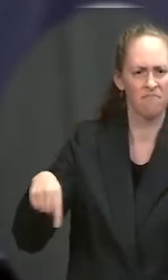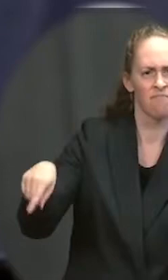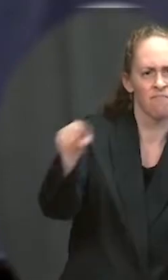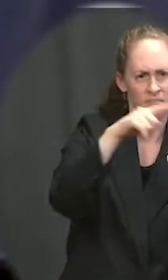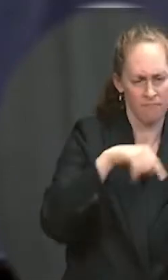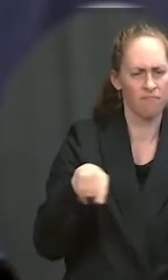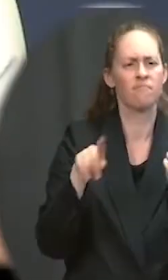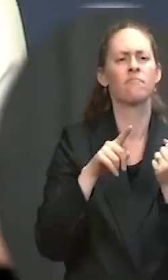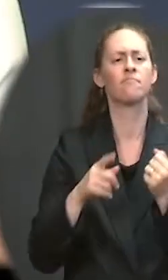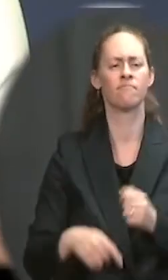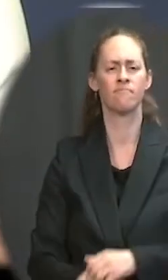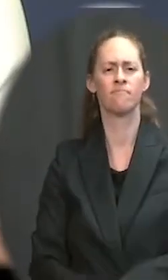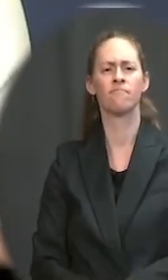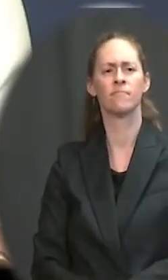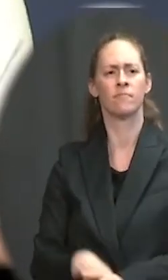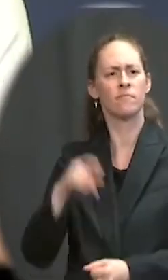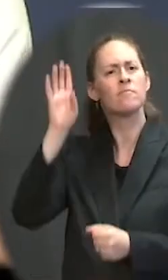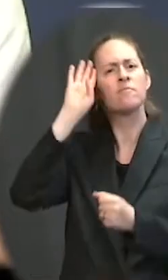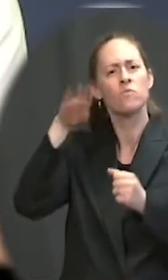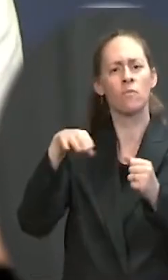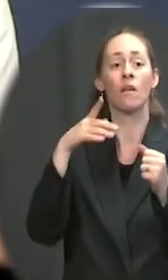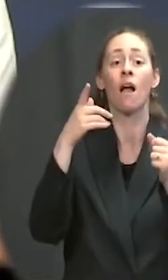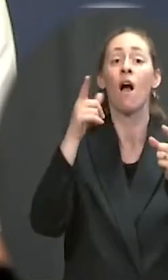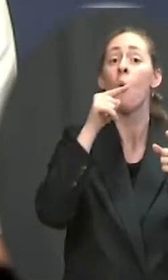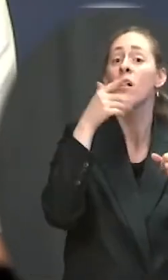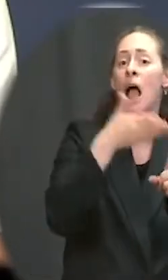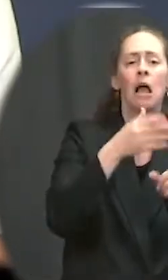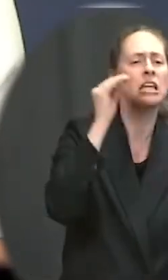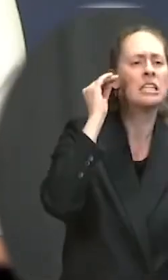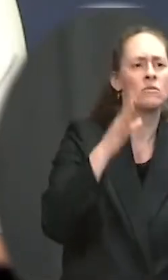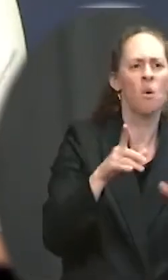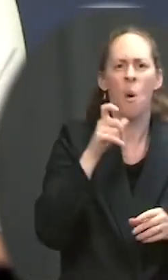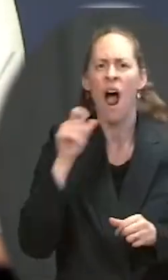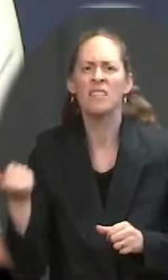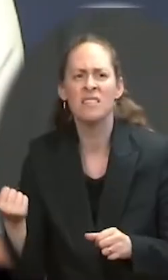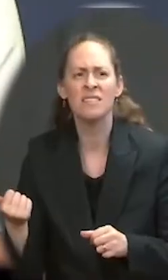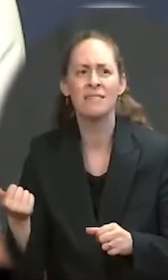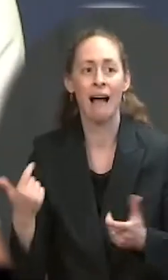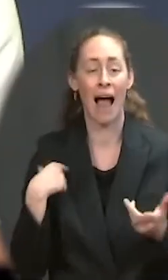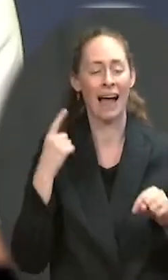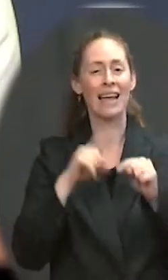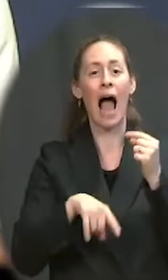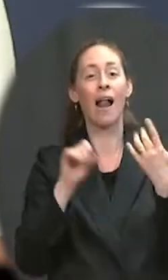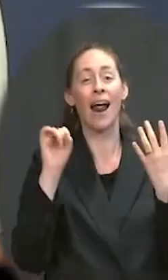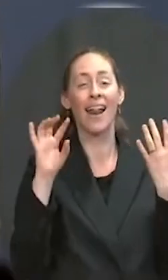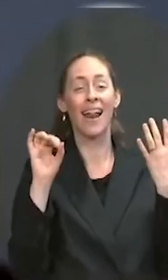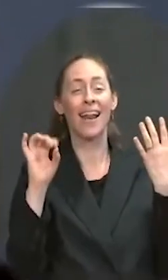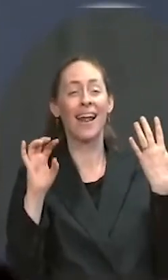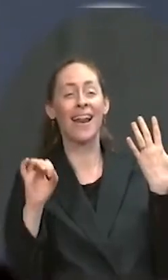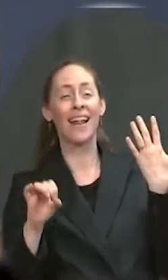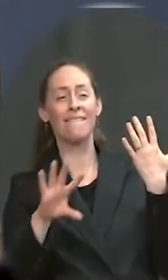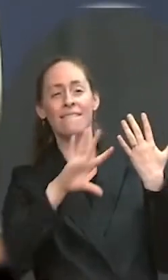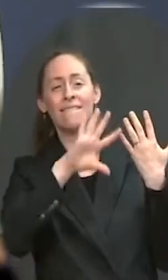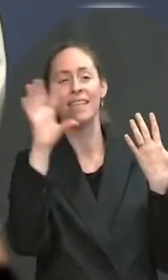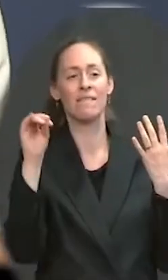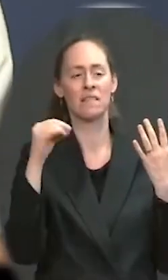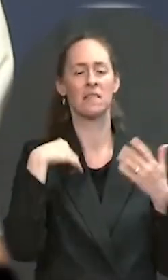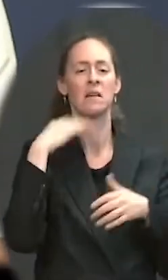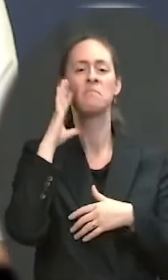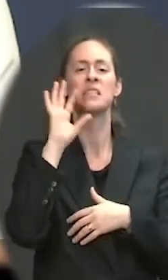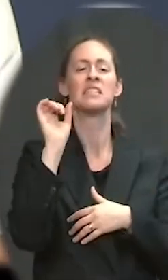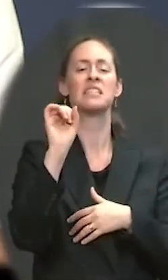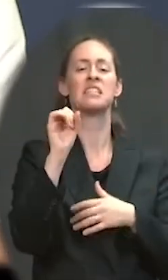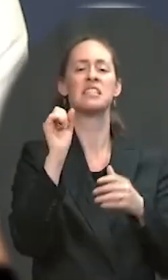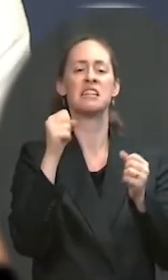stakeholders? Well, let me give you, I'm not gonna read all 50, you know, but, and I'm happy to send them to you after. But just as an